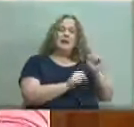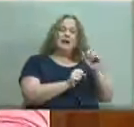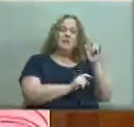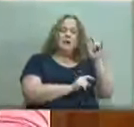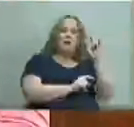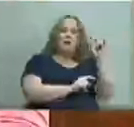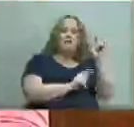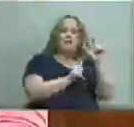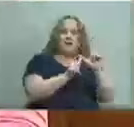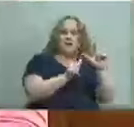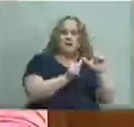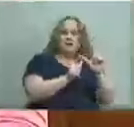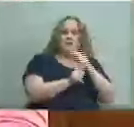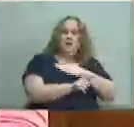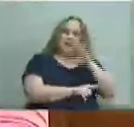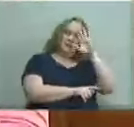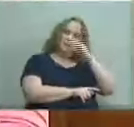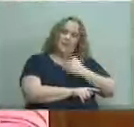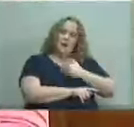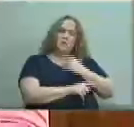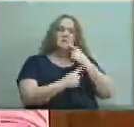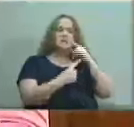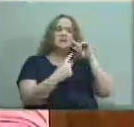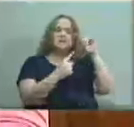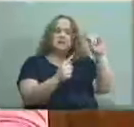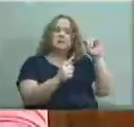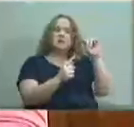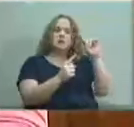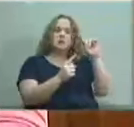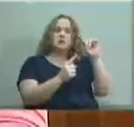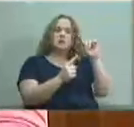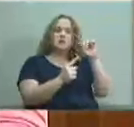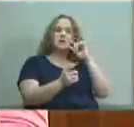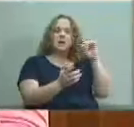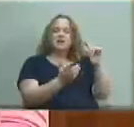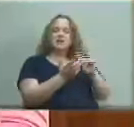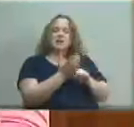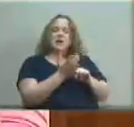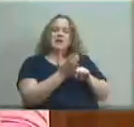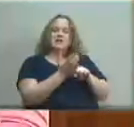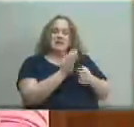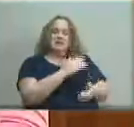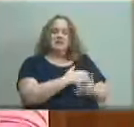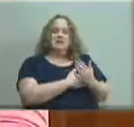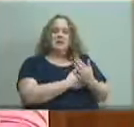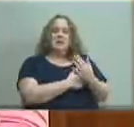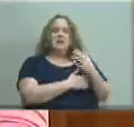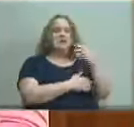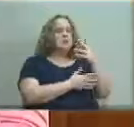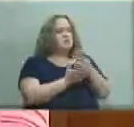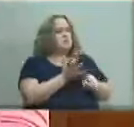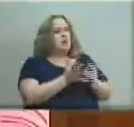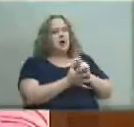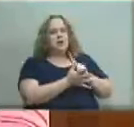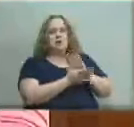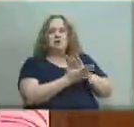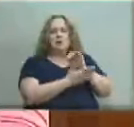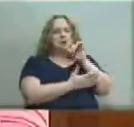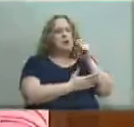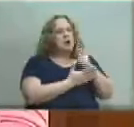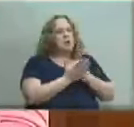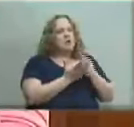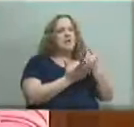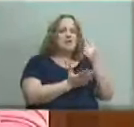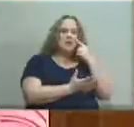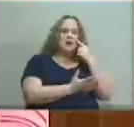my son was an example of a successful student he was recognized earlier this evening priority schools are not what people think there are